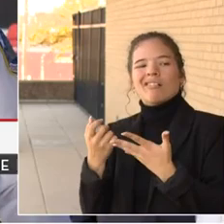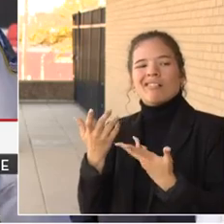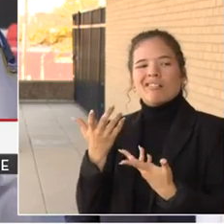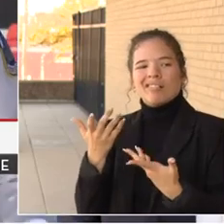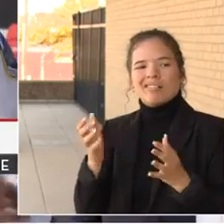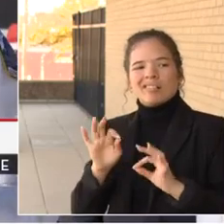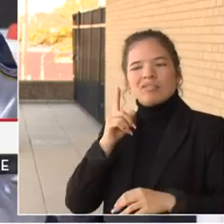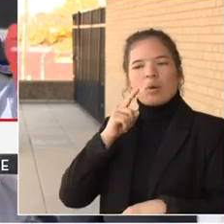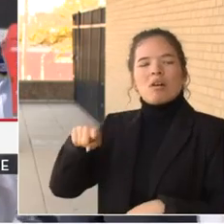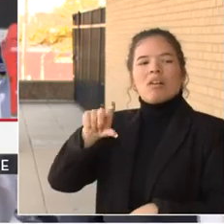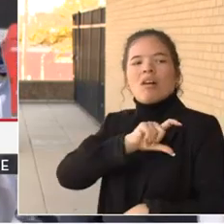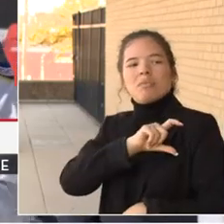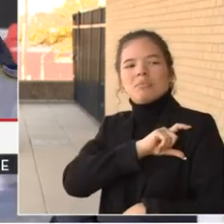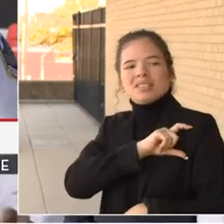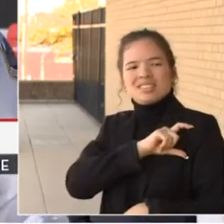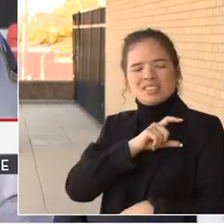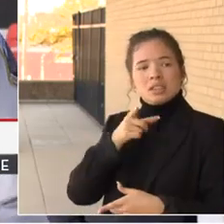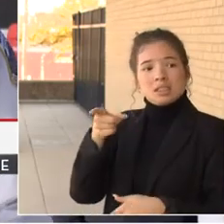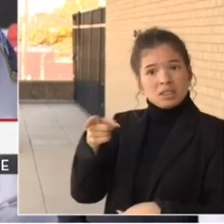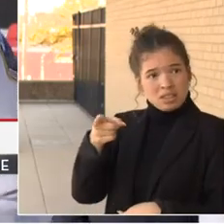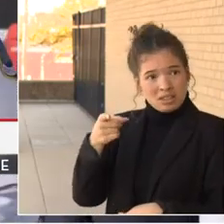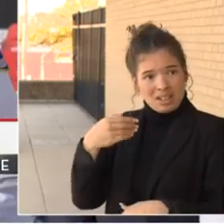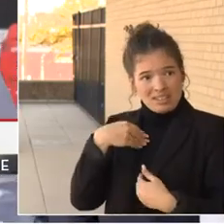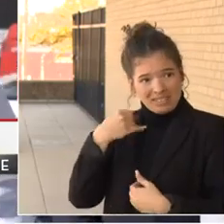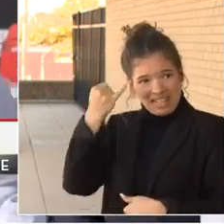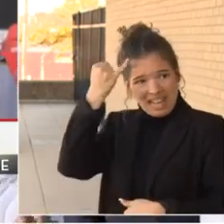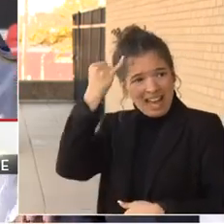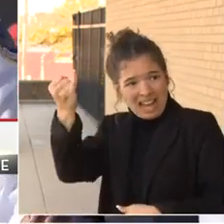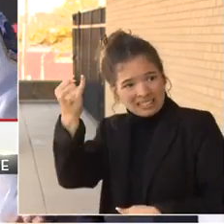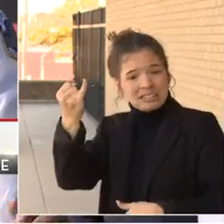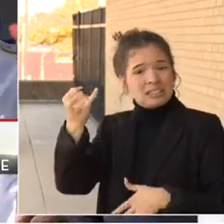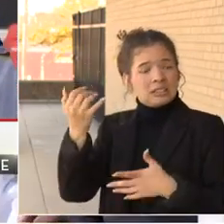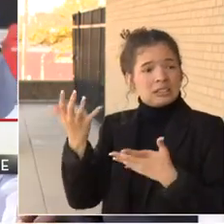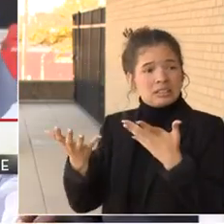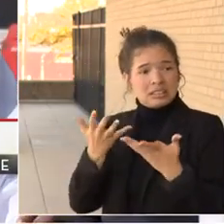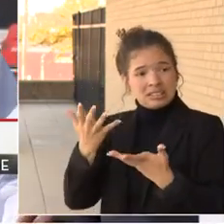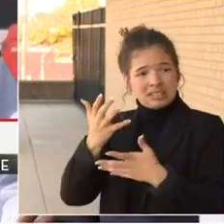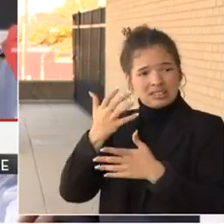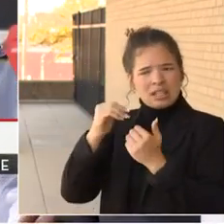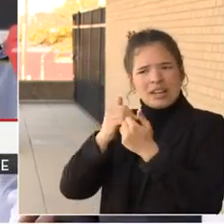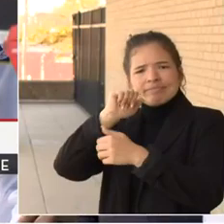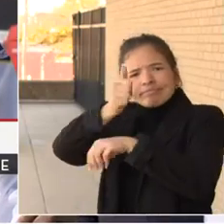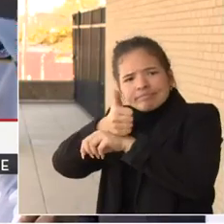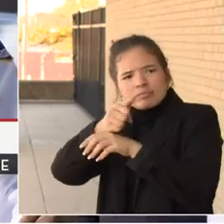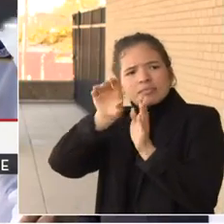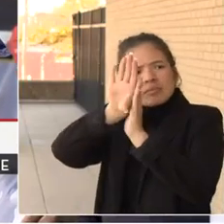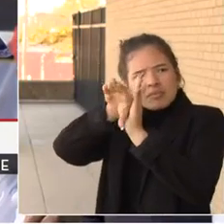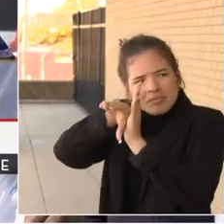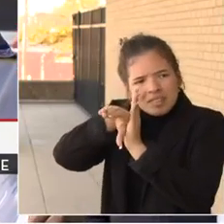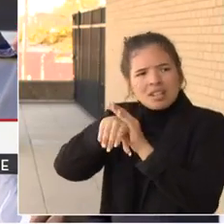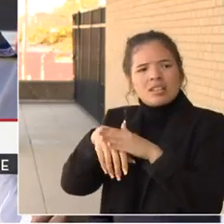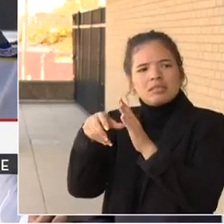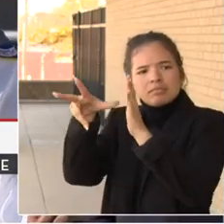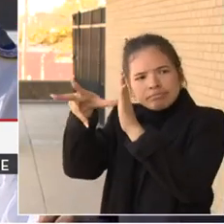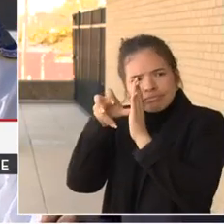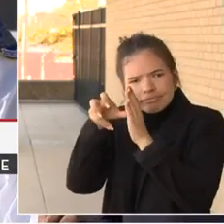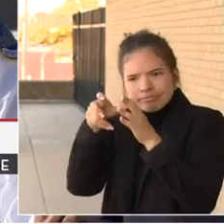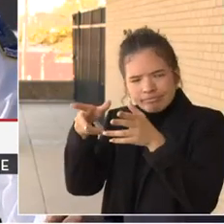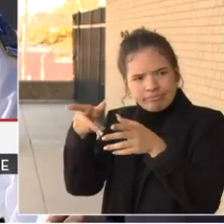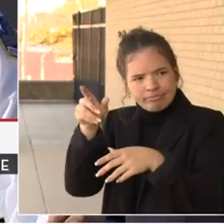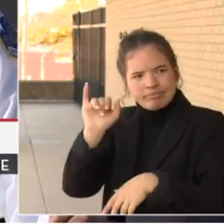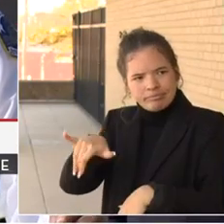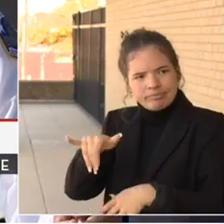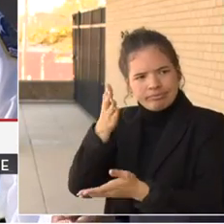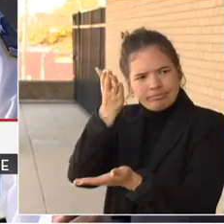the idea is that, you know, people are supposed to talk about cameras and things like that and report it. But given the fact that you